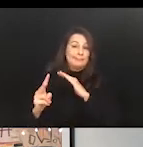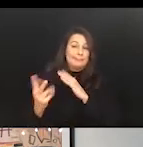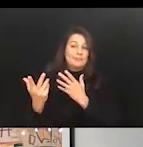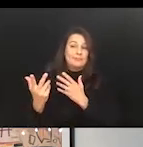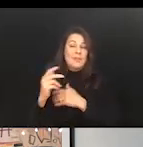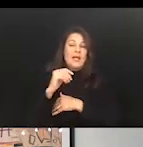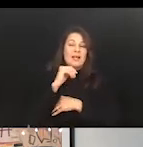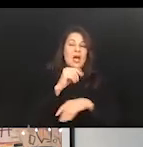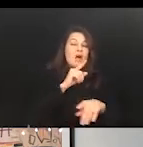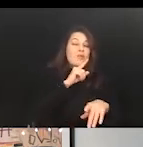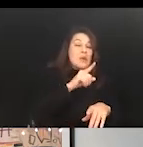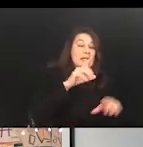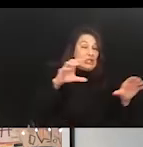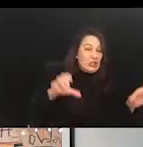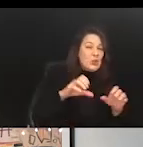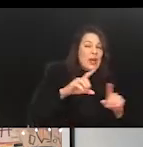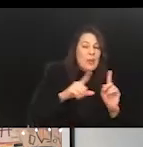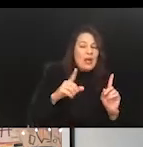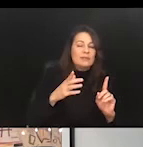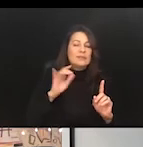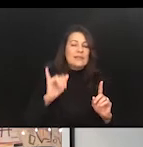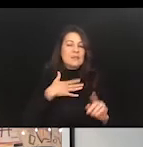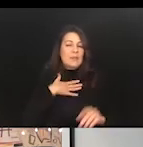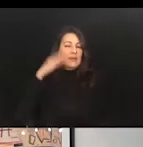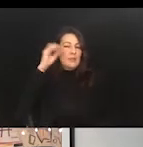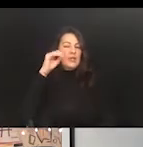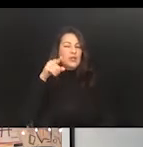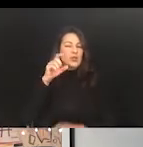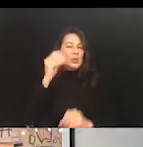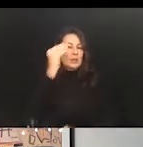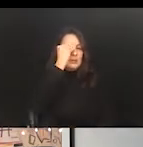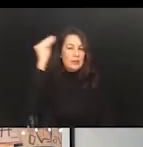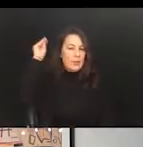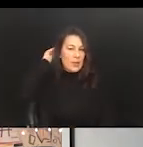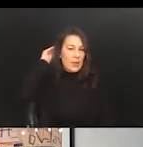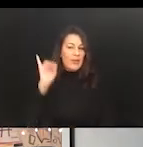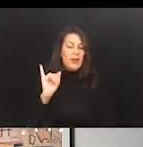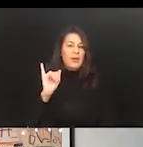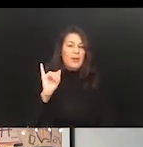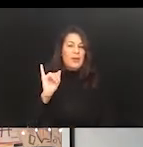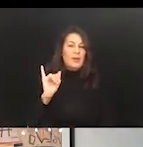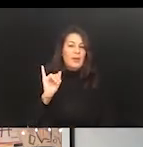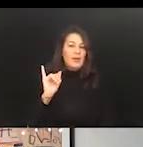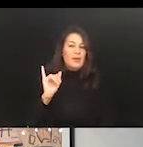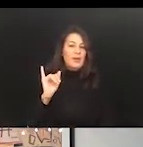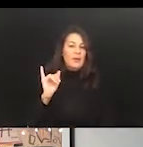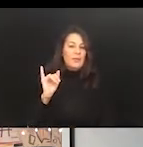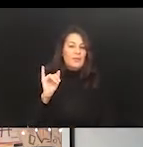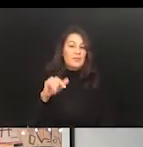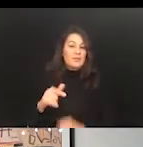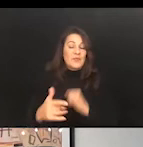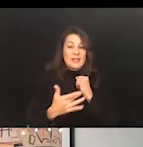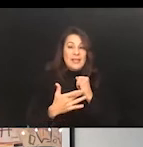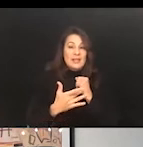actually doing to my knowledge, but it is something to just keep in mind that again these technologies